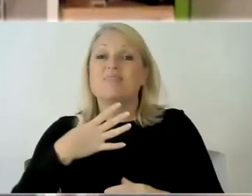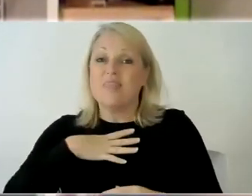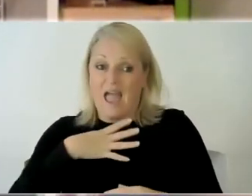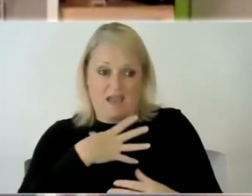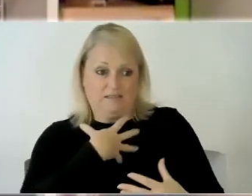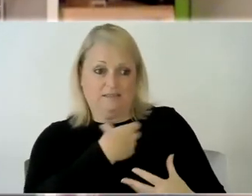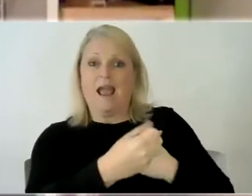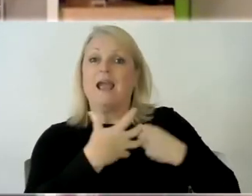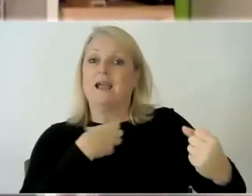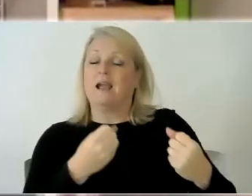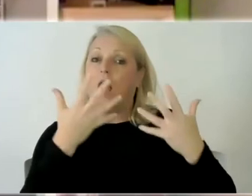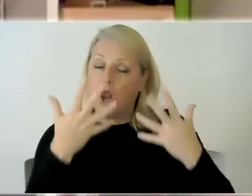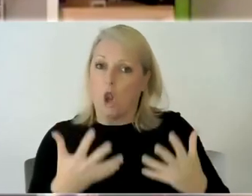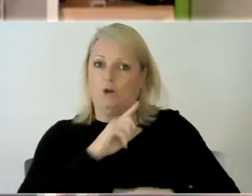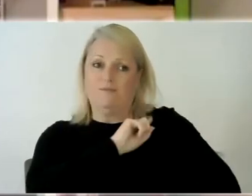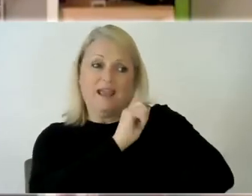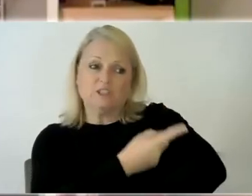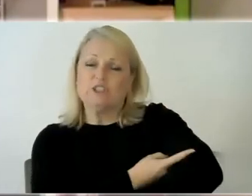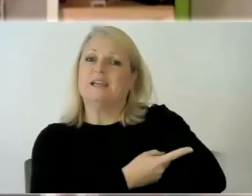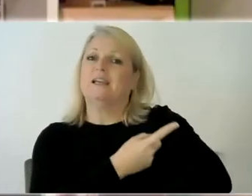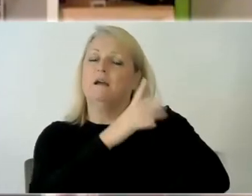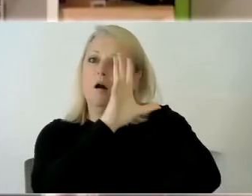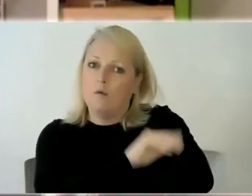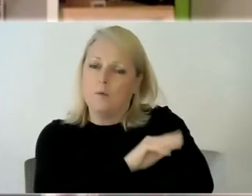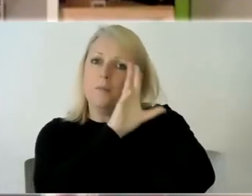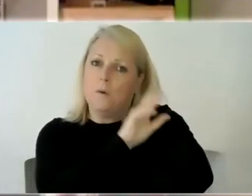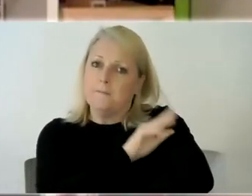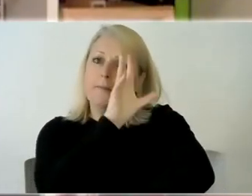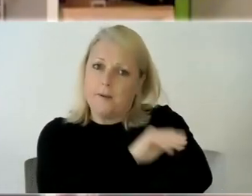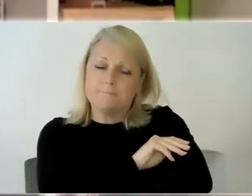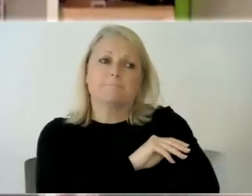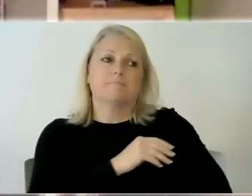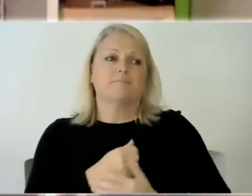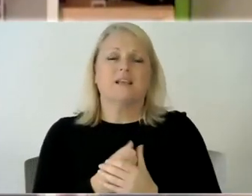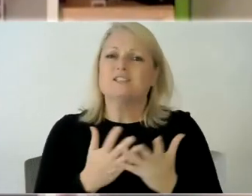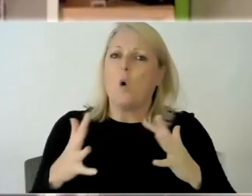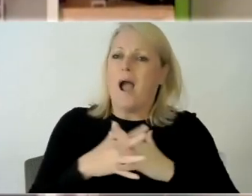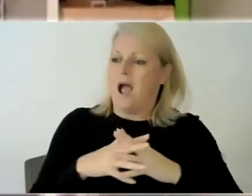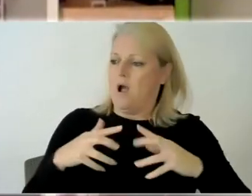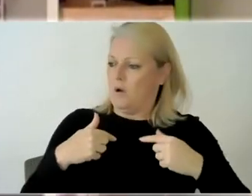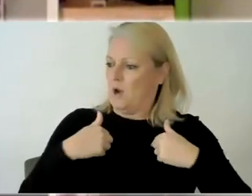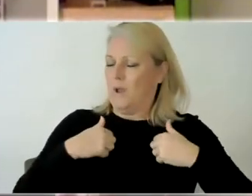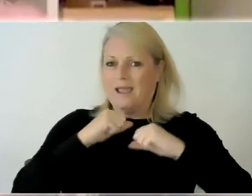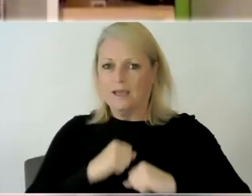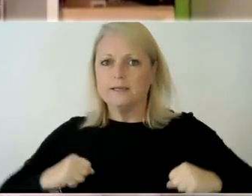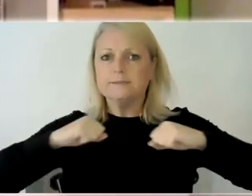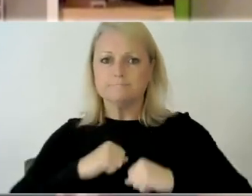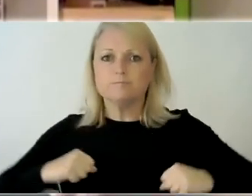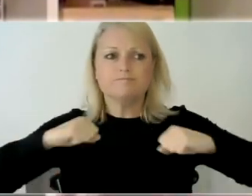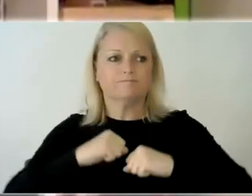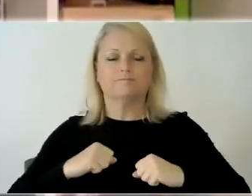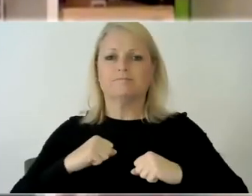sometimes we feel like you know how can we work on ourselves or focus on ourselves when we've got to